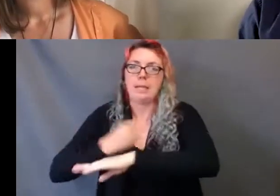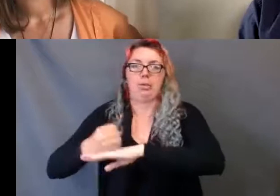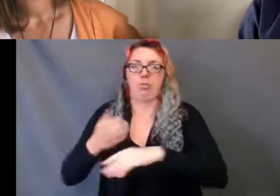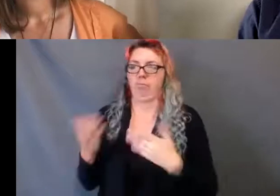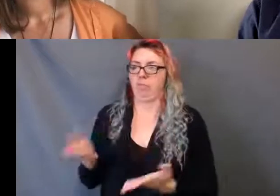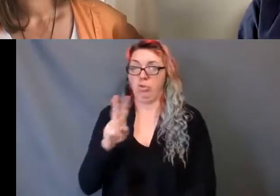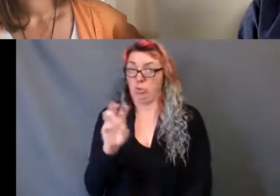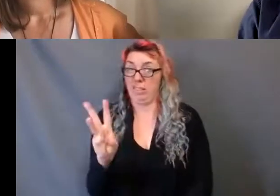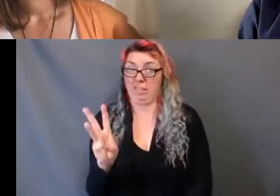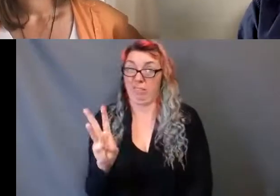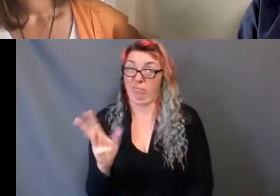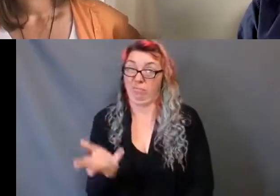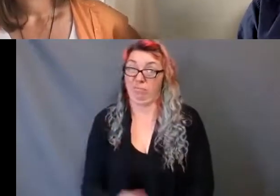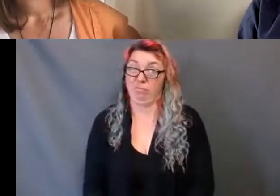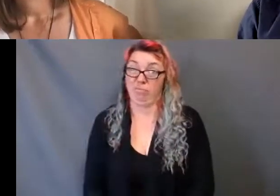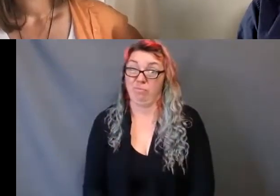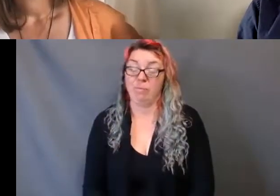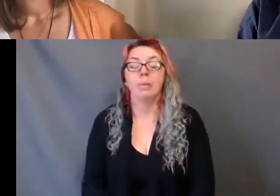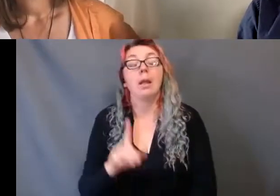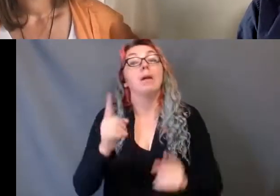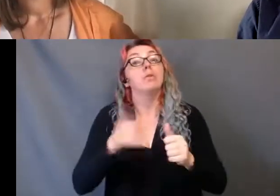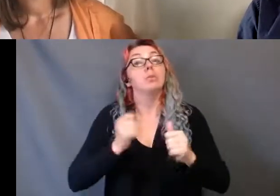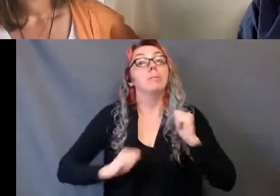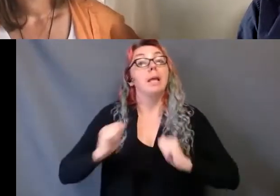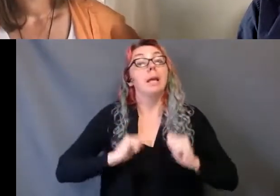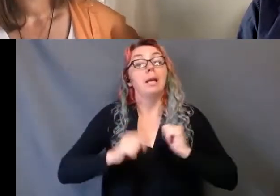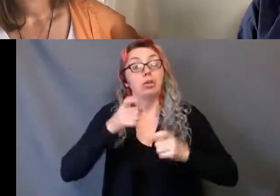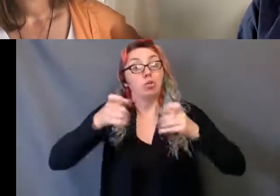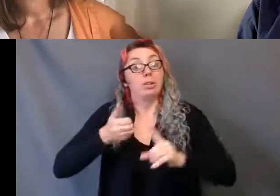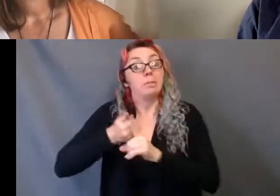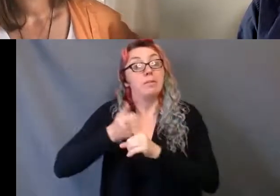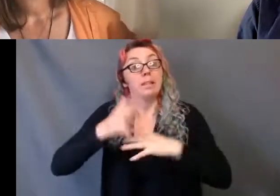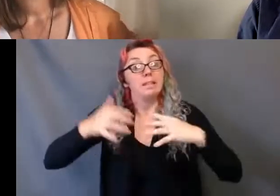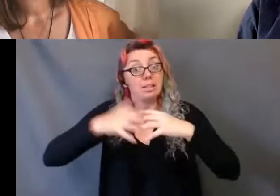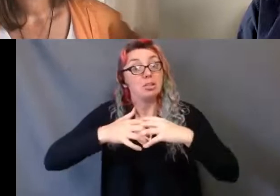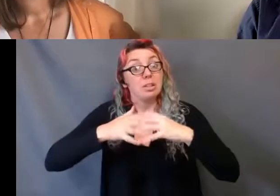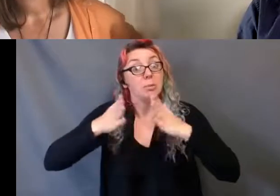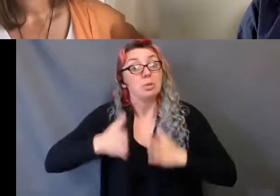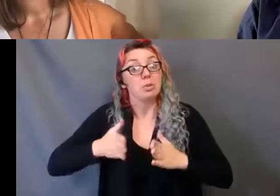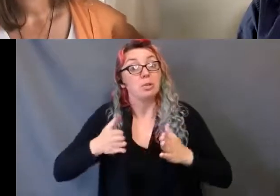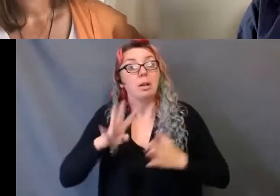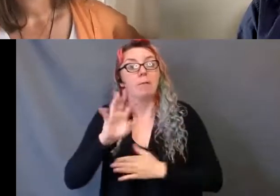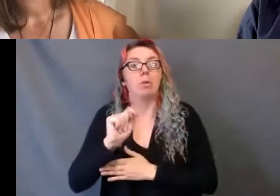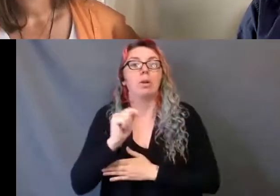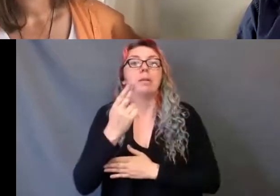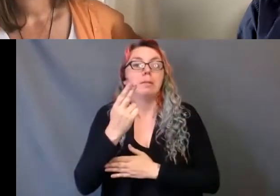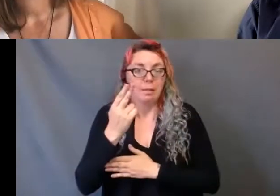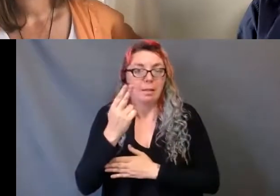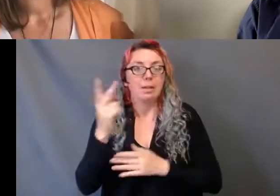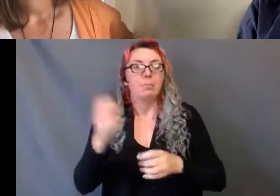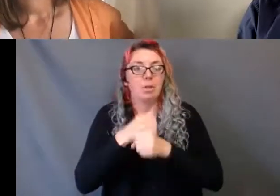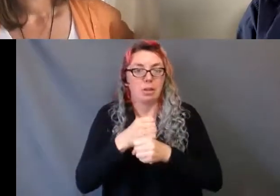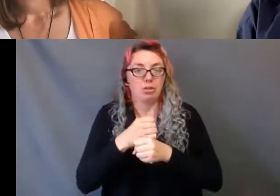The first play directed by an Indigenous person ever to grace the stages of the NAC was the 40th anniversary production of The Ecstasy of Rita Jo in